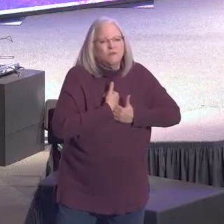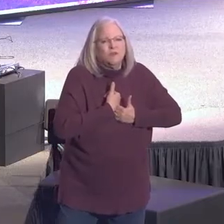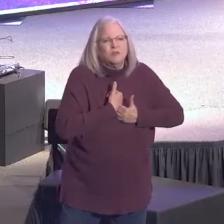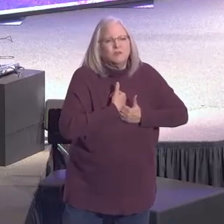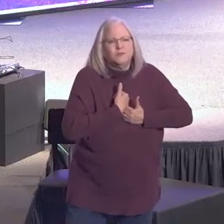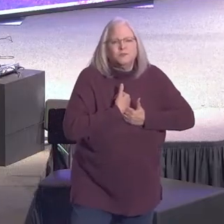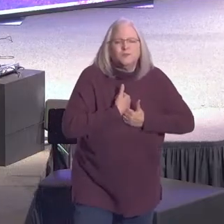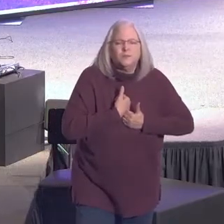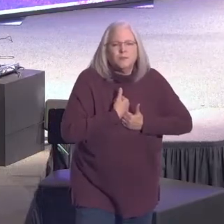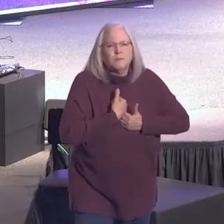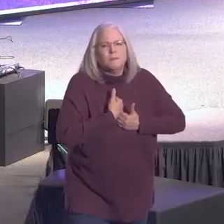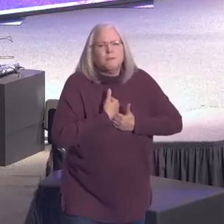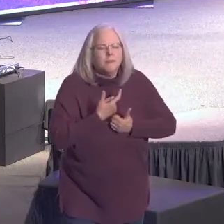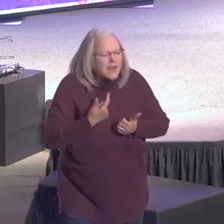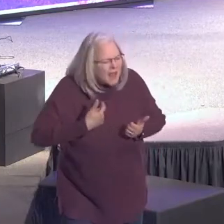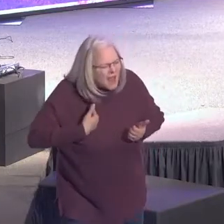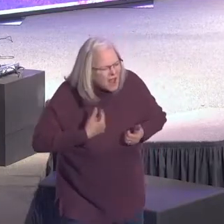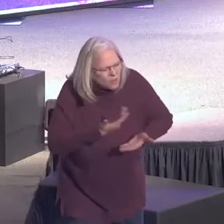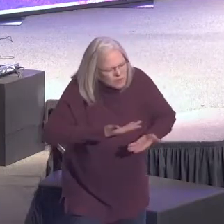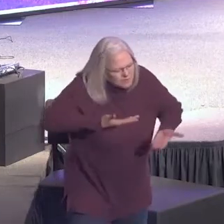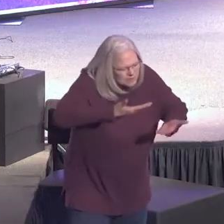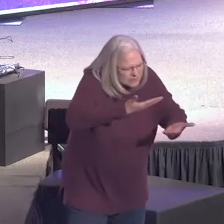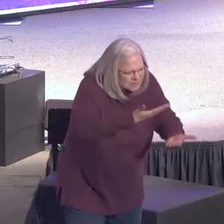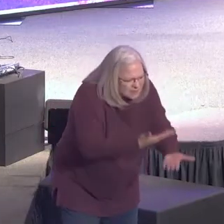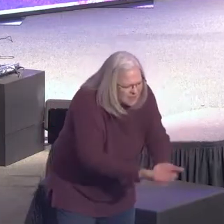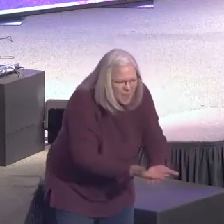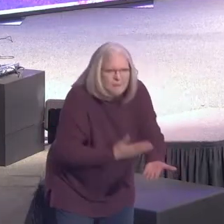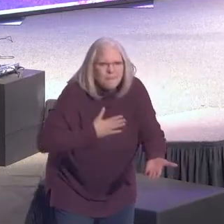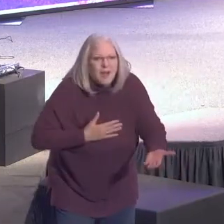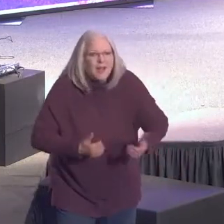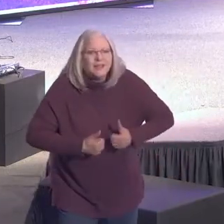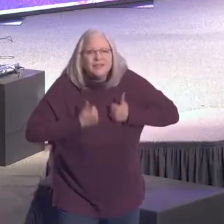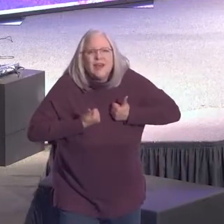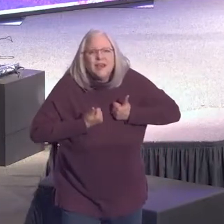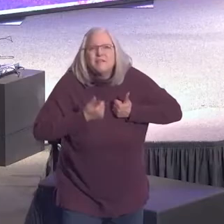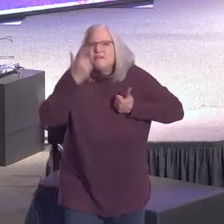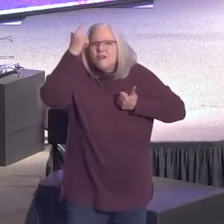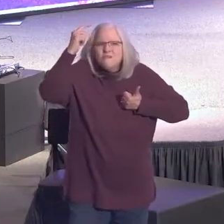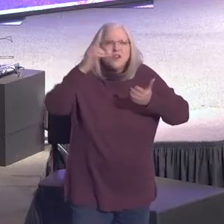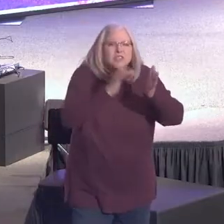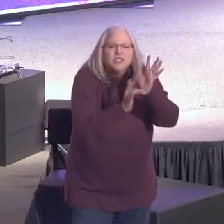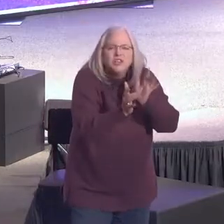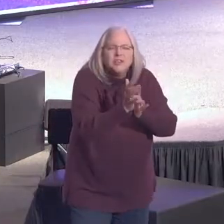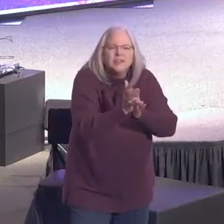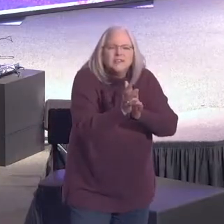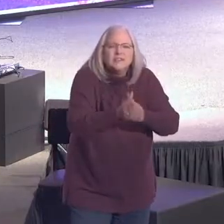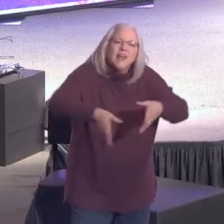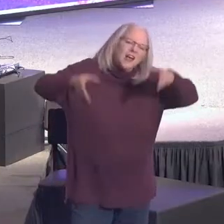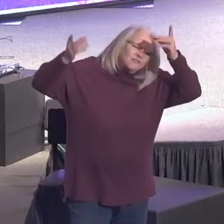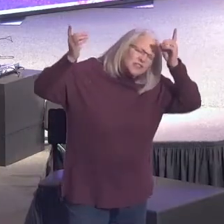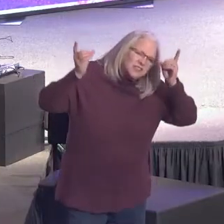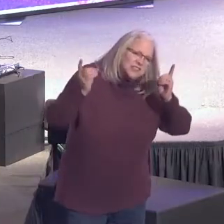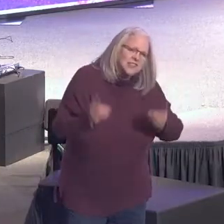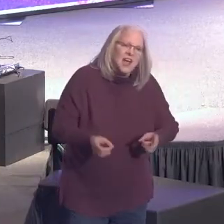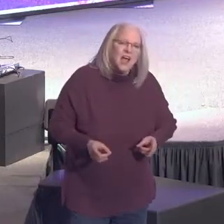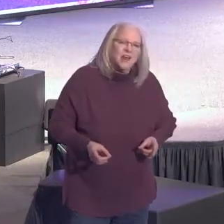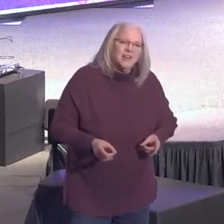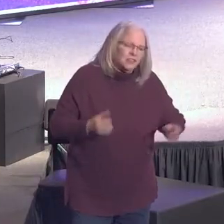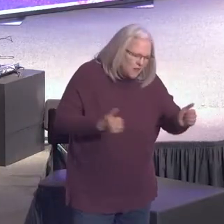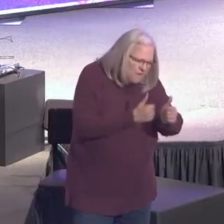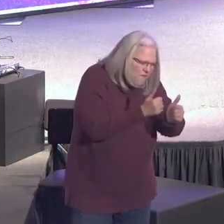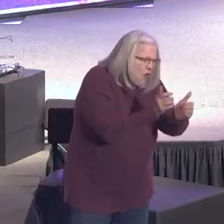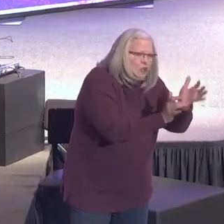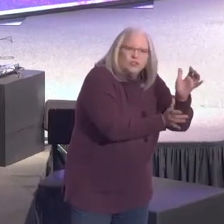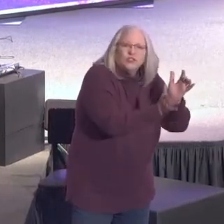and make a decision. I'm following Jesus. I have decided to follow